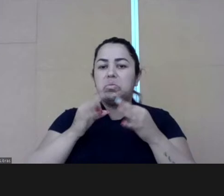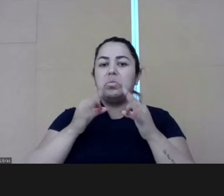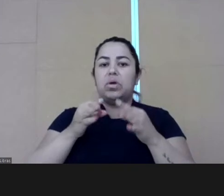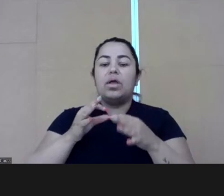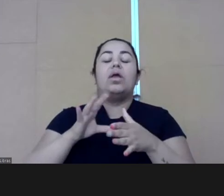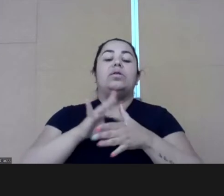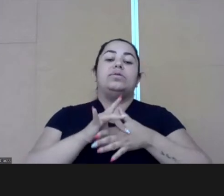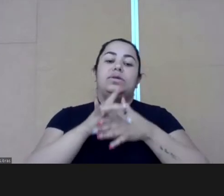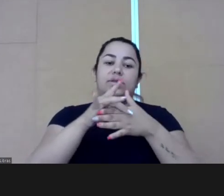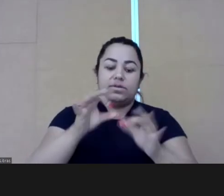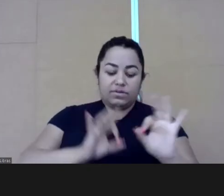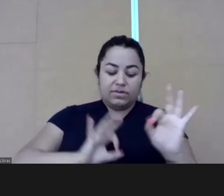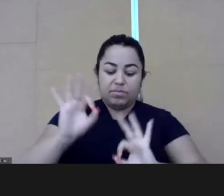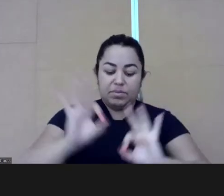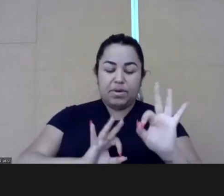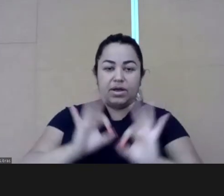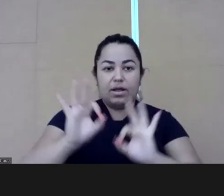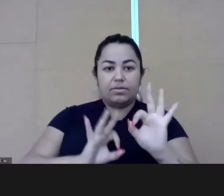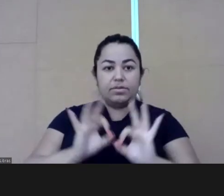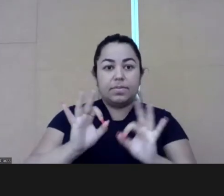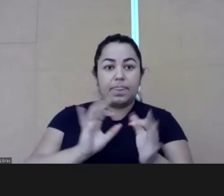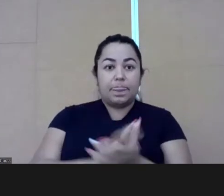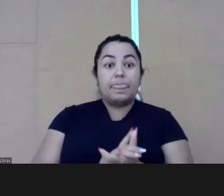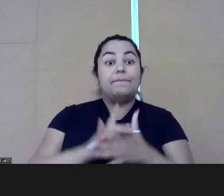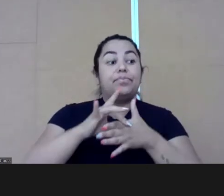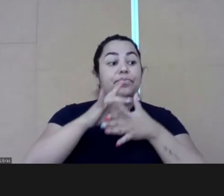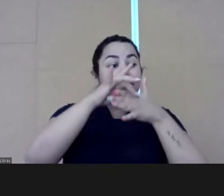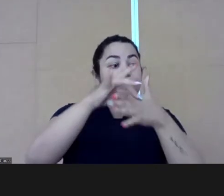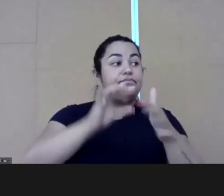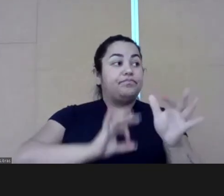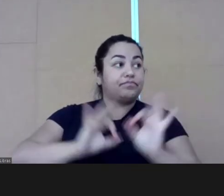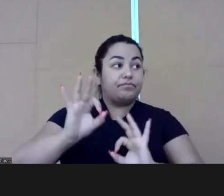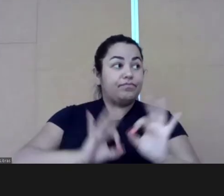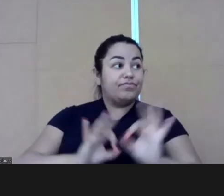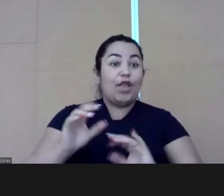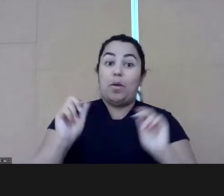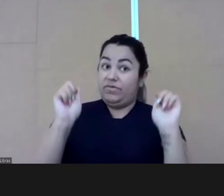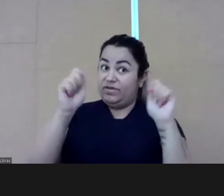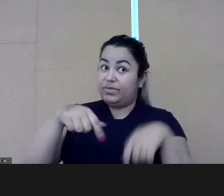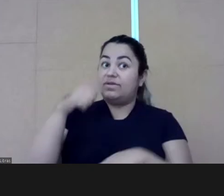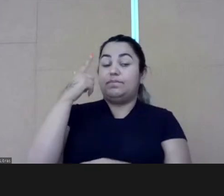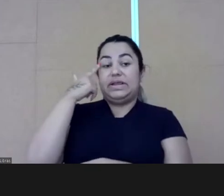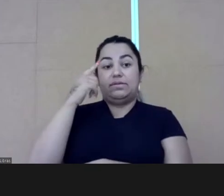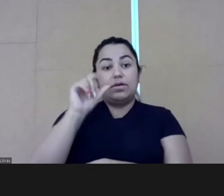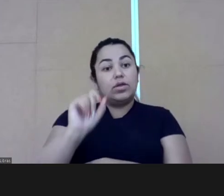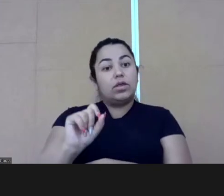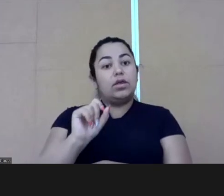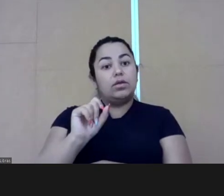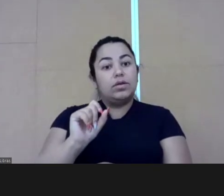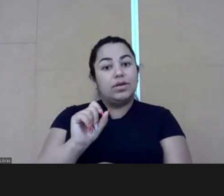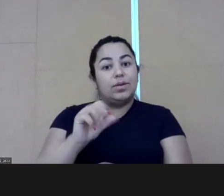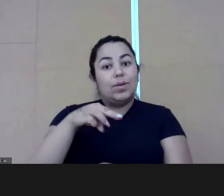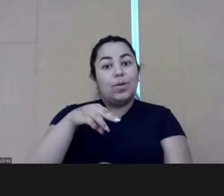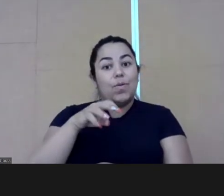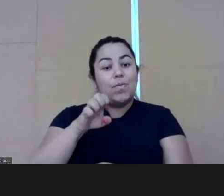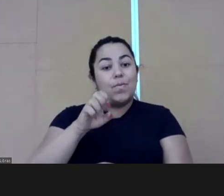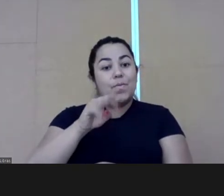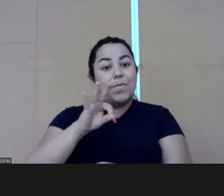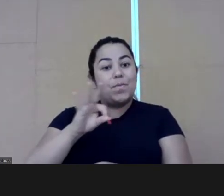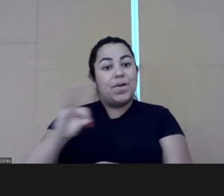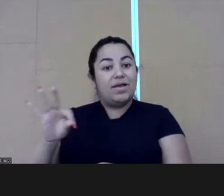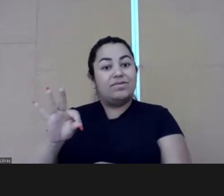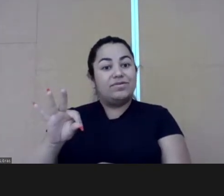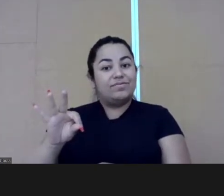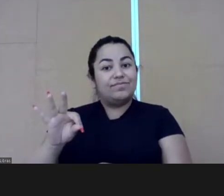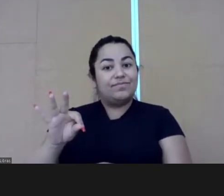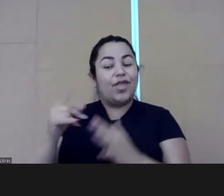government and this good government has to be prepared. They have to prepare the leaders. So we have